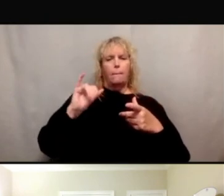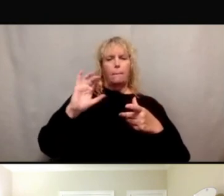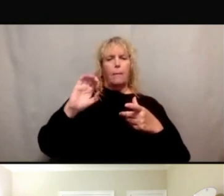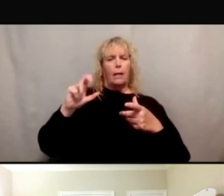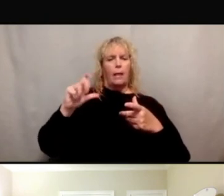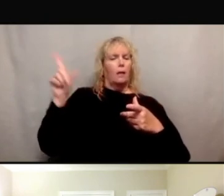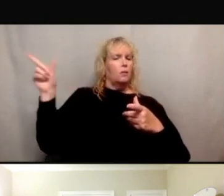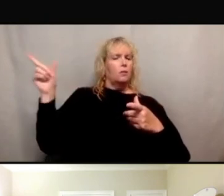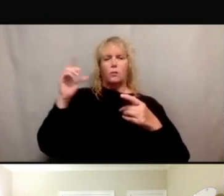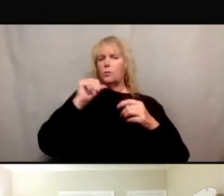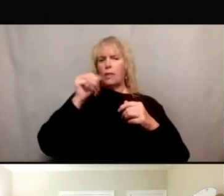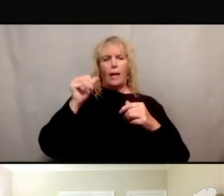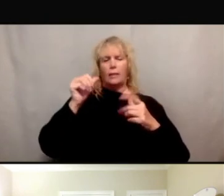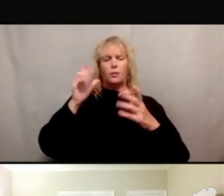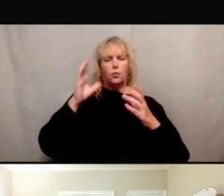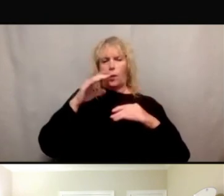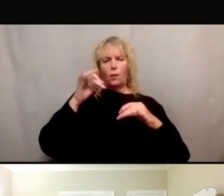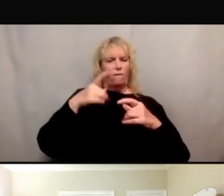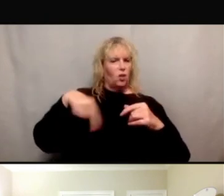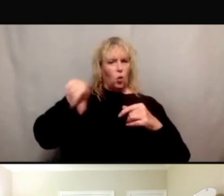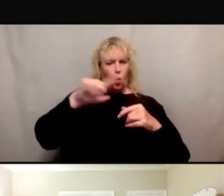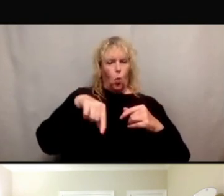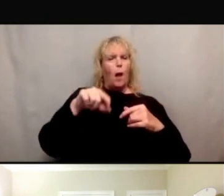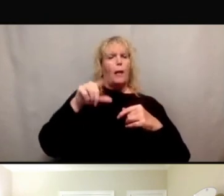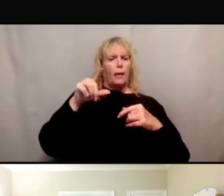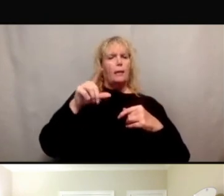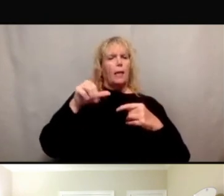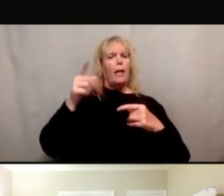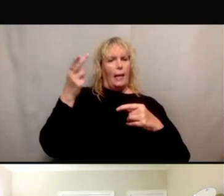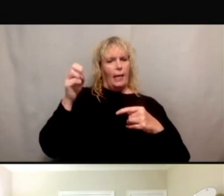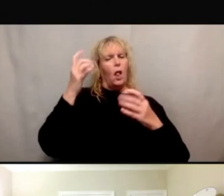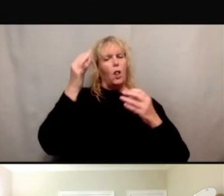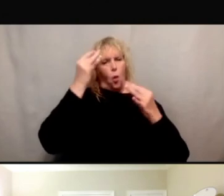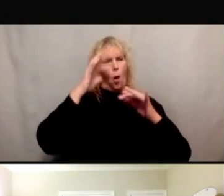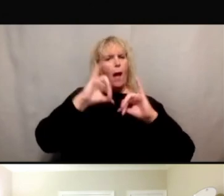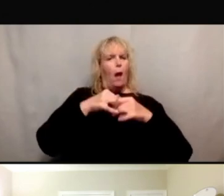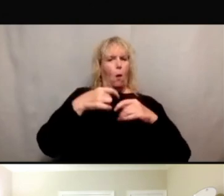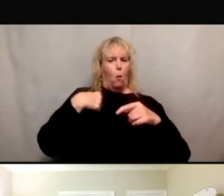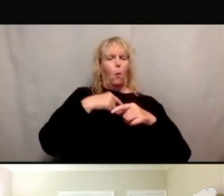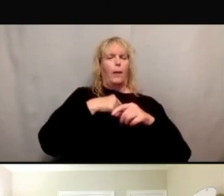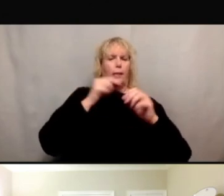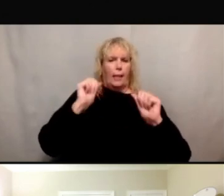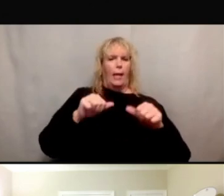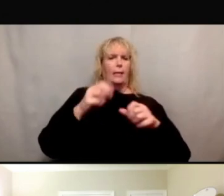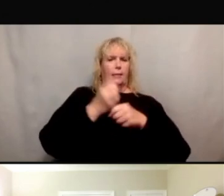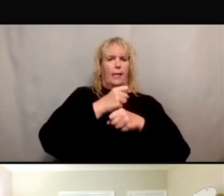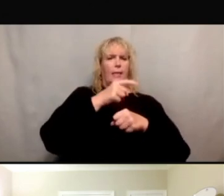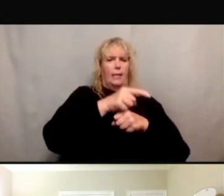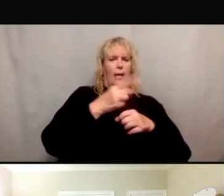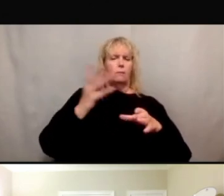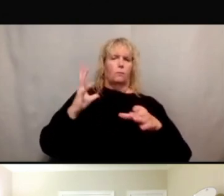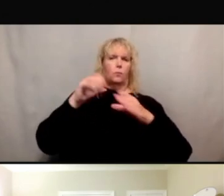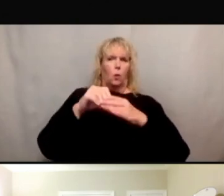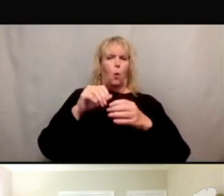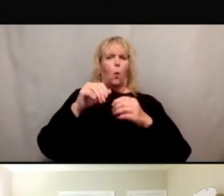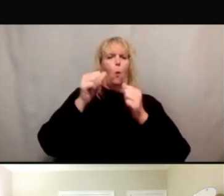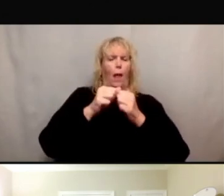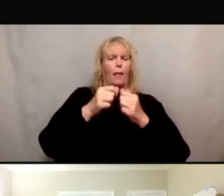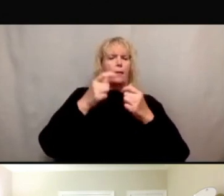stranger to many of you here, has thought a lot about how we integrate that into consent processes. And